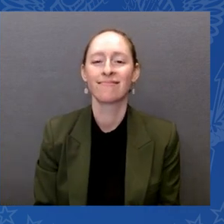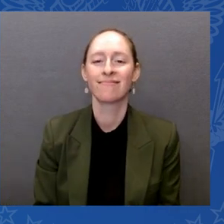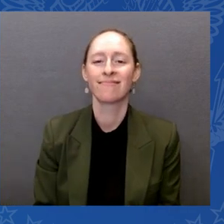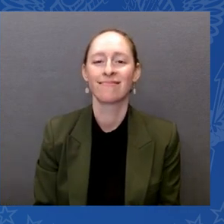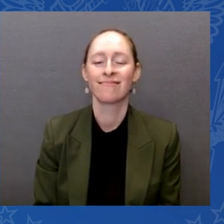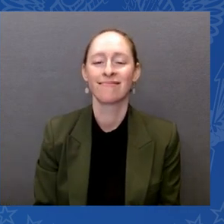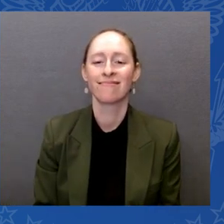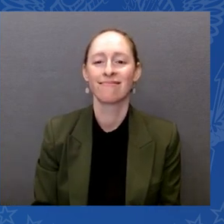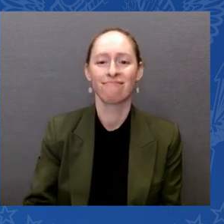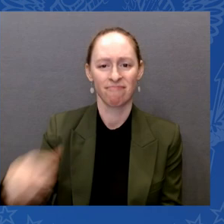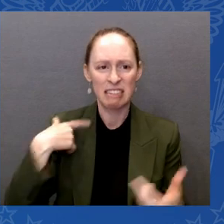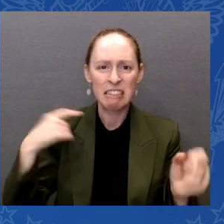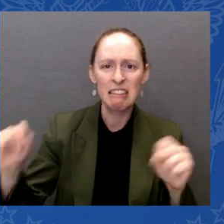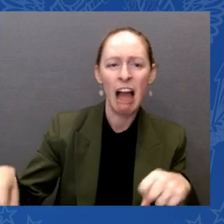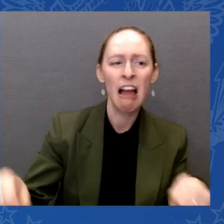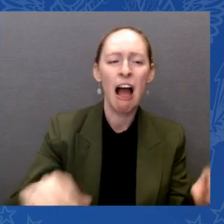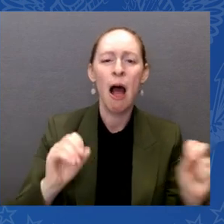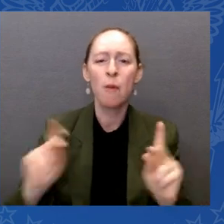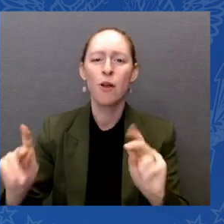work.